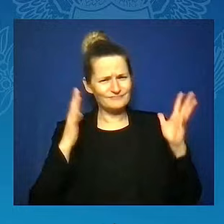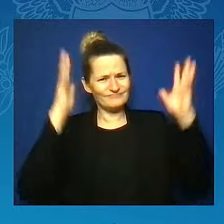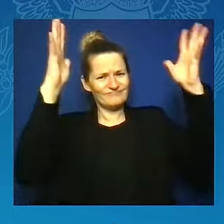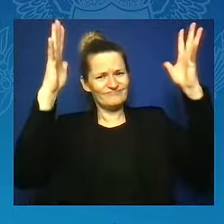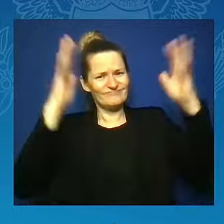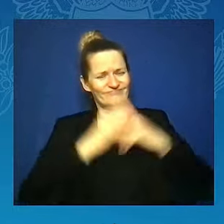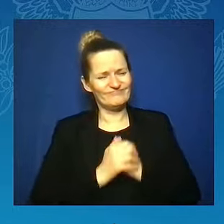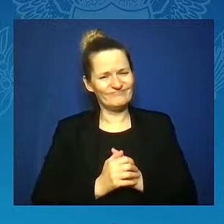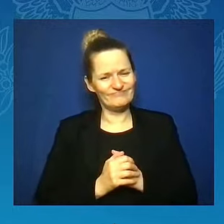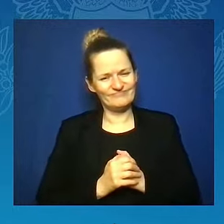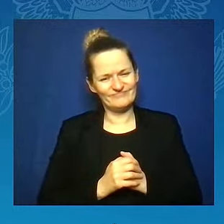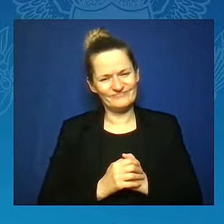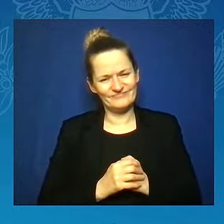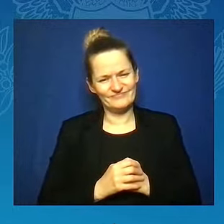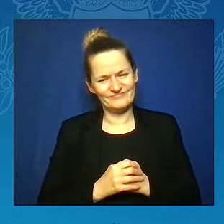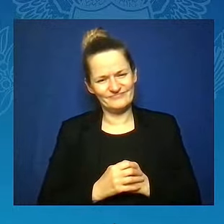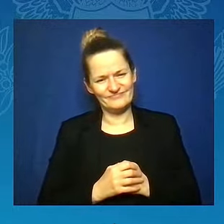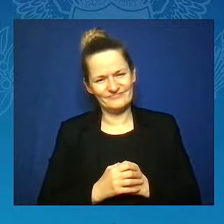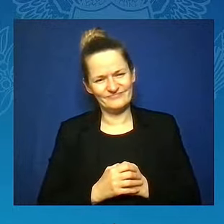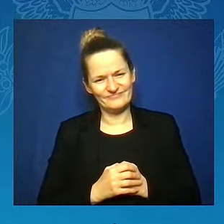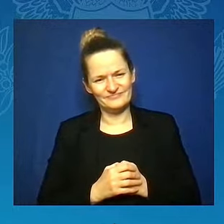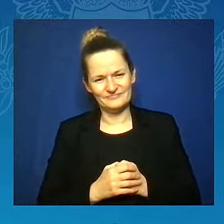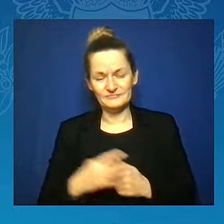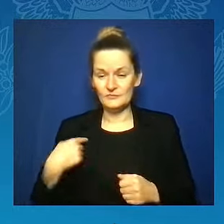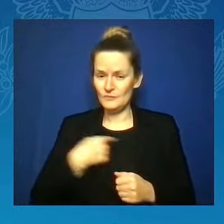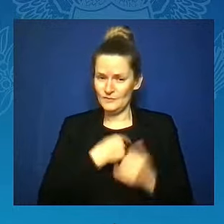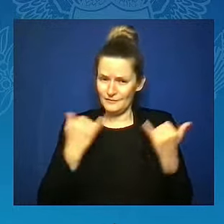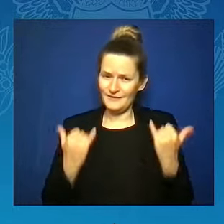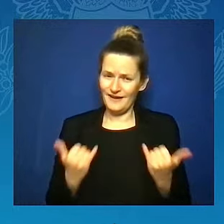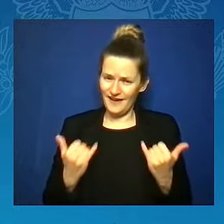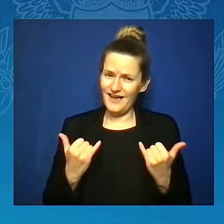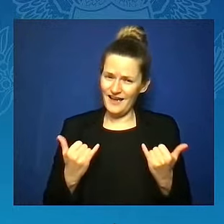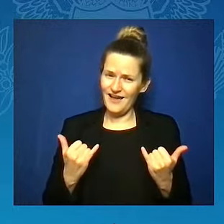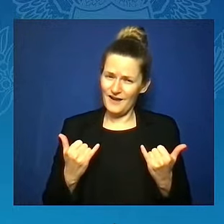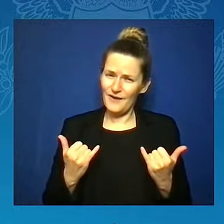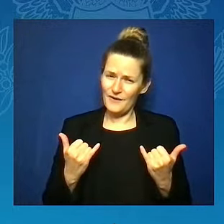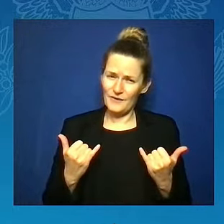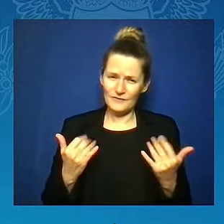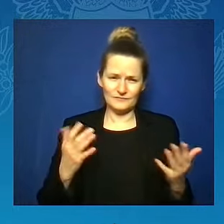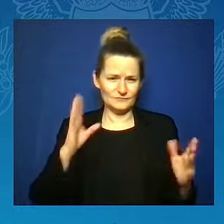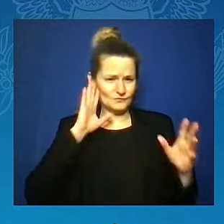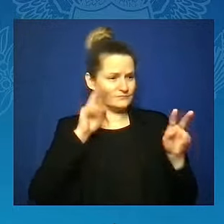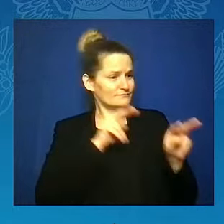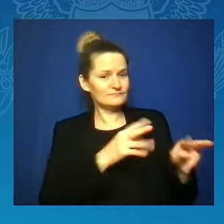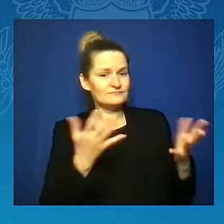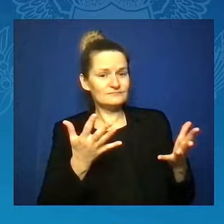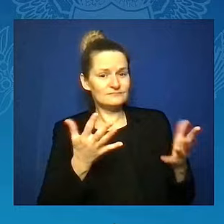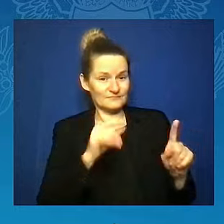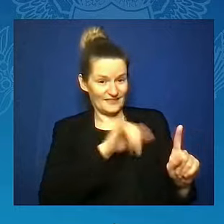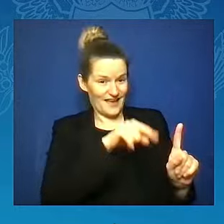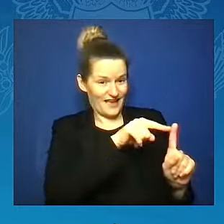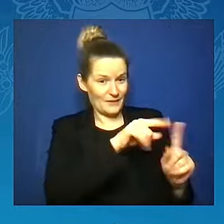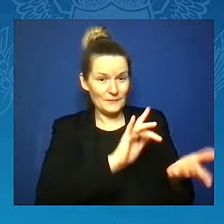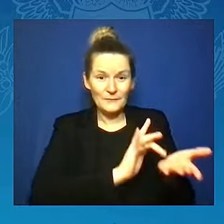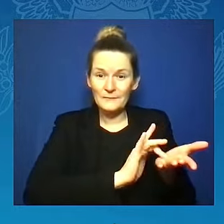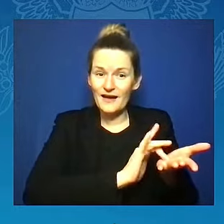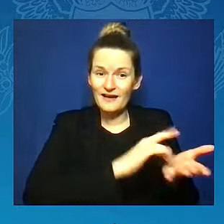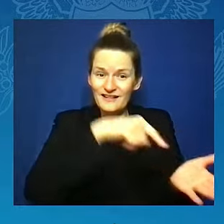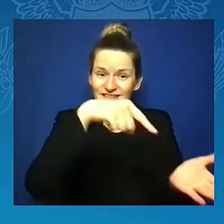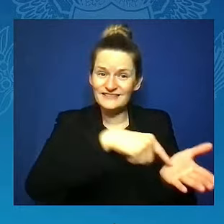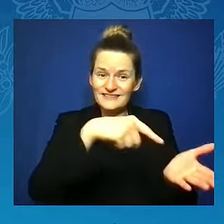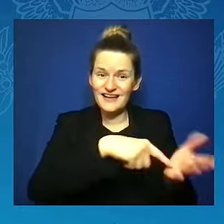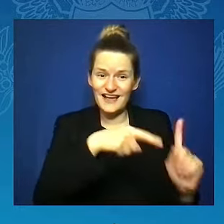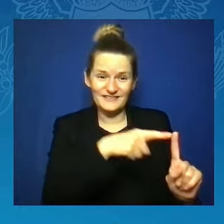And we are finally making it so that medical debt can no longer be used against your credit score.